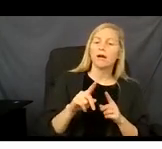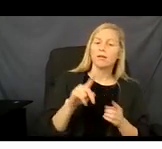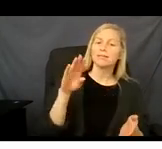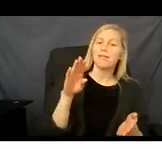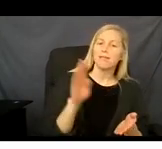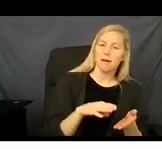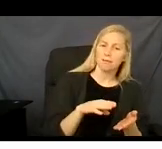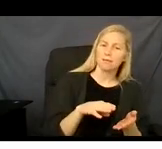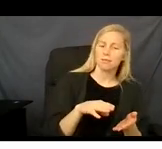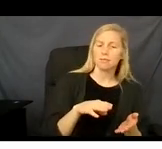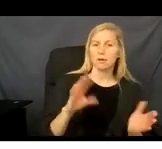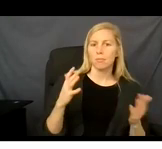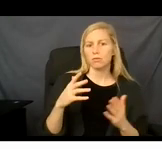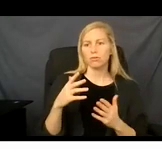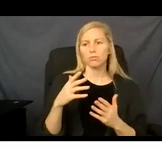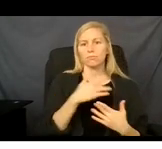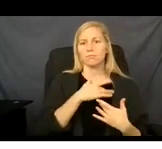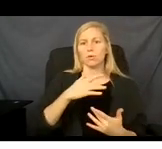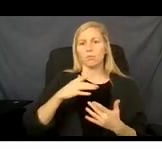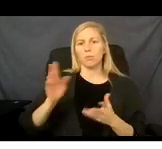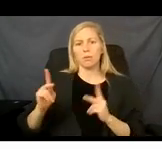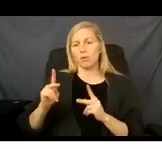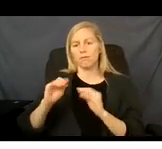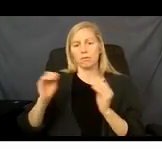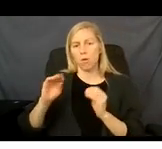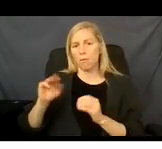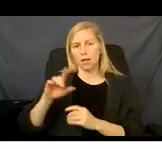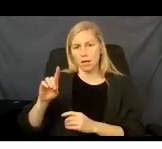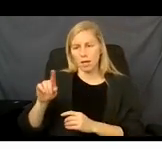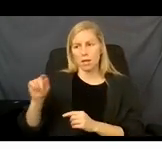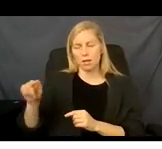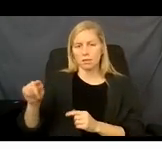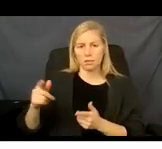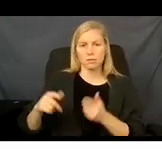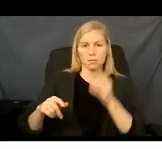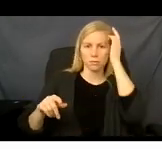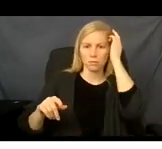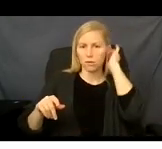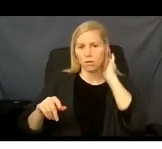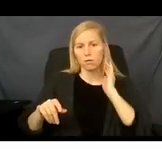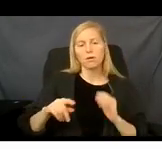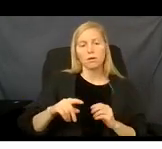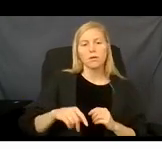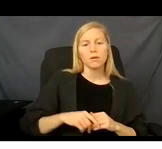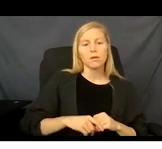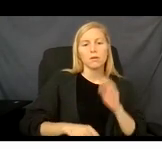And the maximum amount you will pay out of pocket in a year for Medicaid coverage is $200.